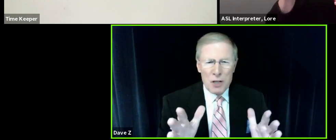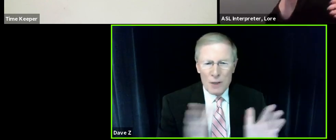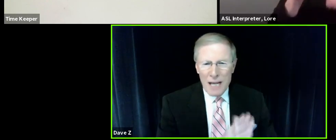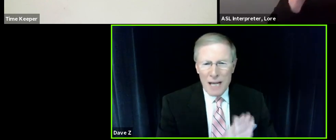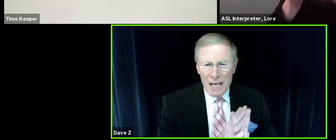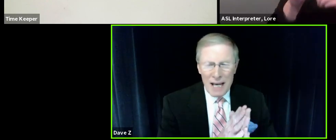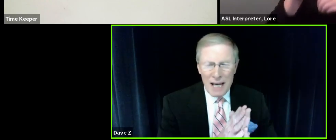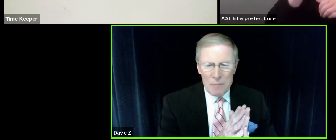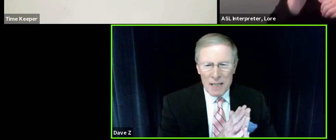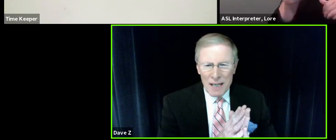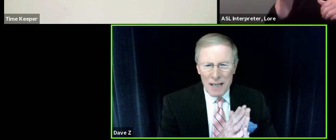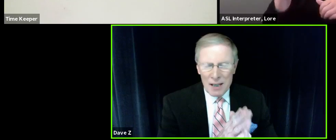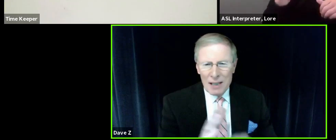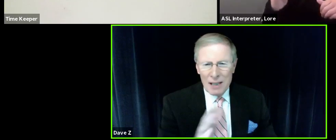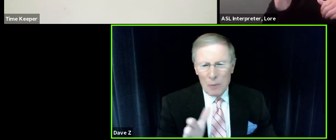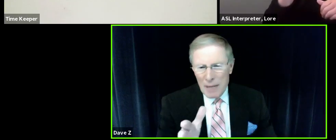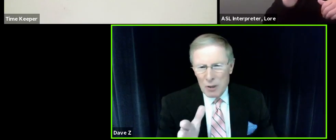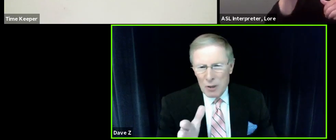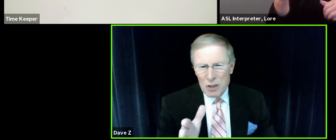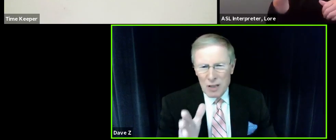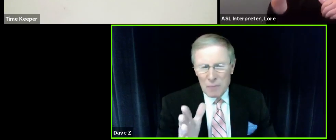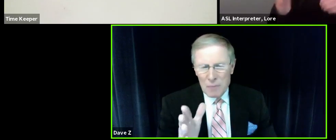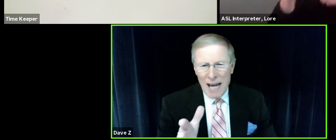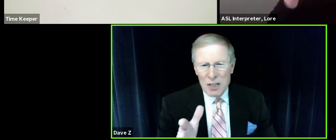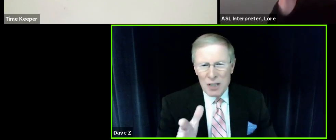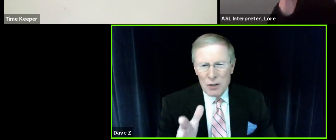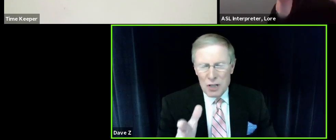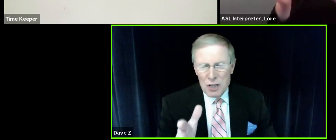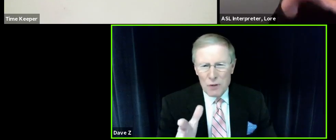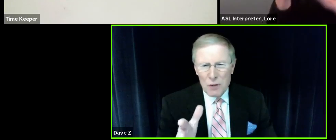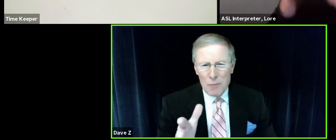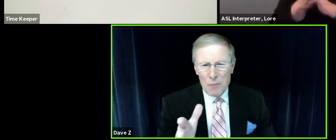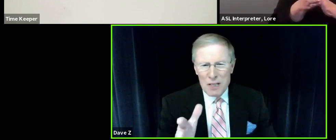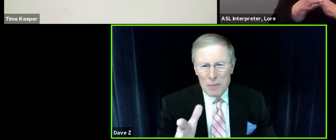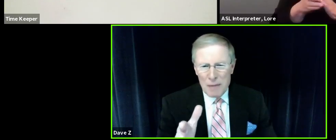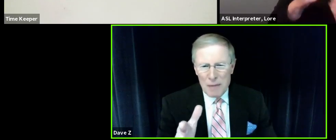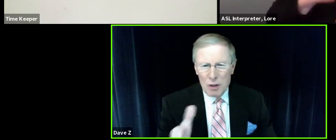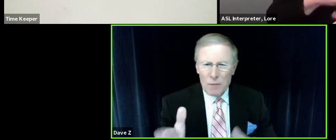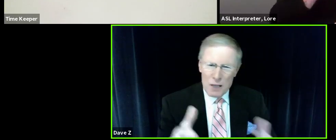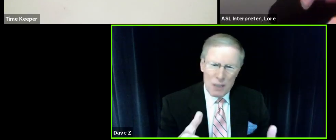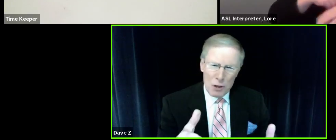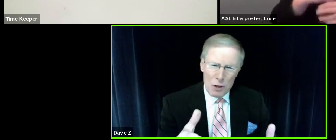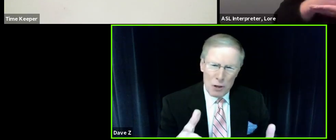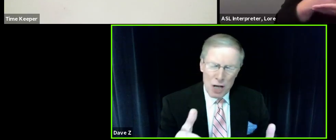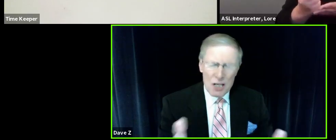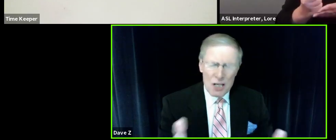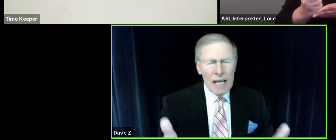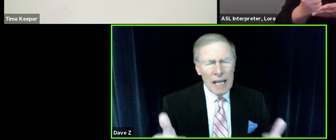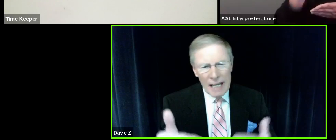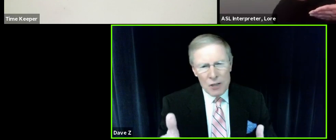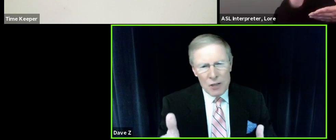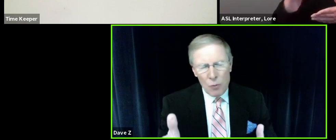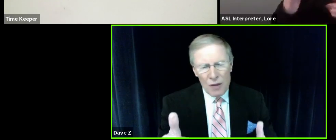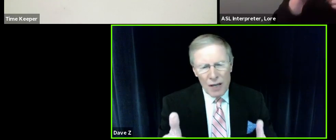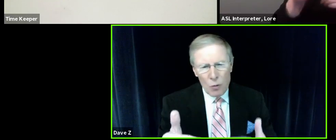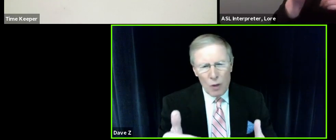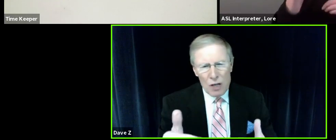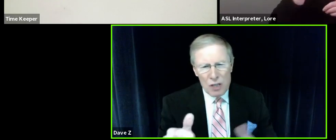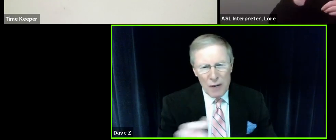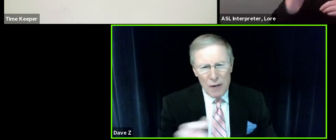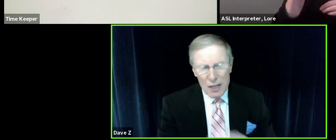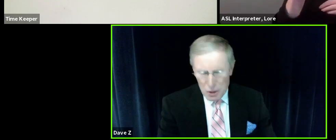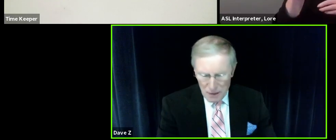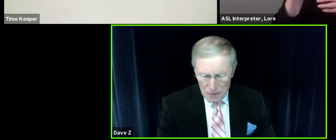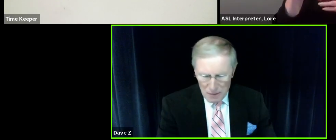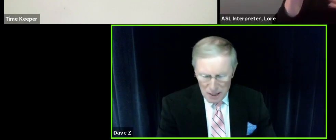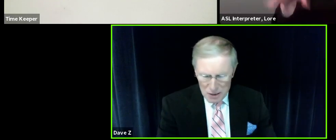much for taking that minute there. That's continued to run. I'll be able to come back to you in just a few moments, and maybe you can finish some of those thoughts in answering one of the other questions